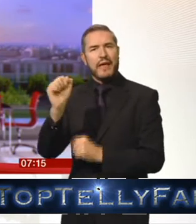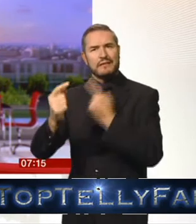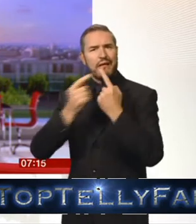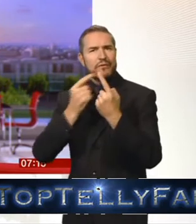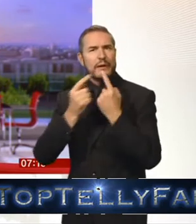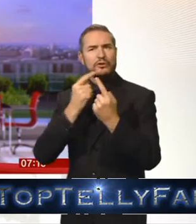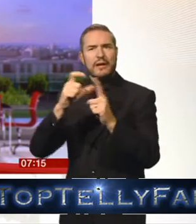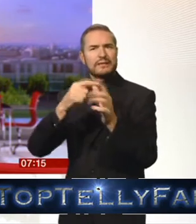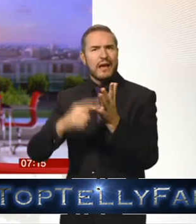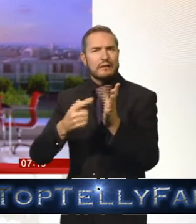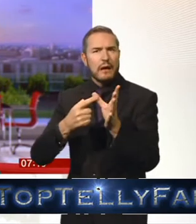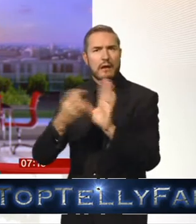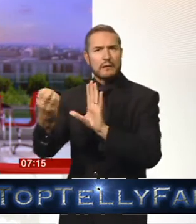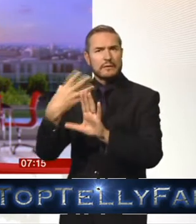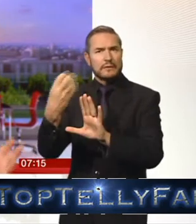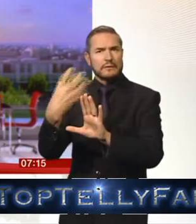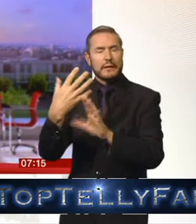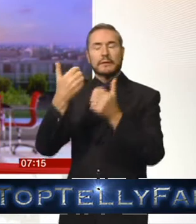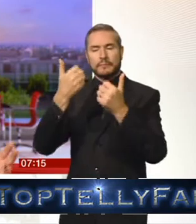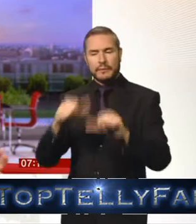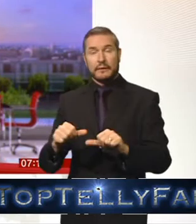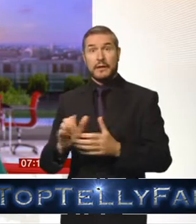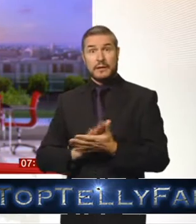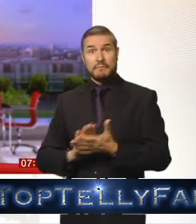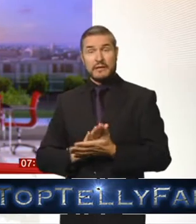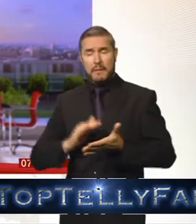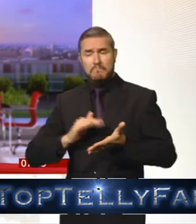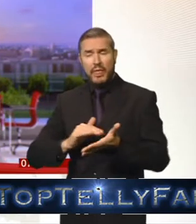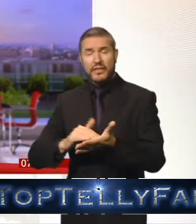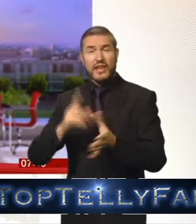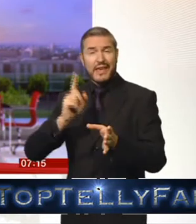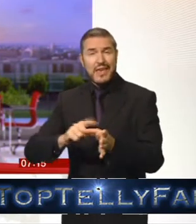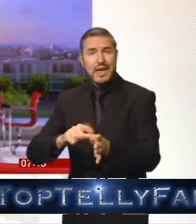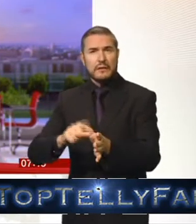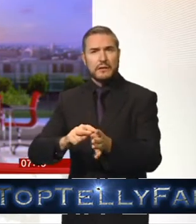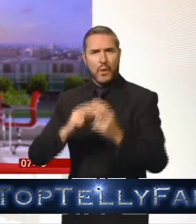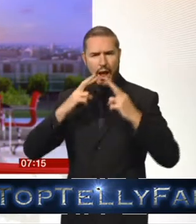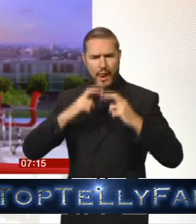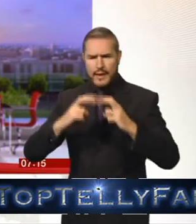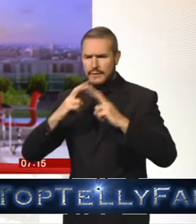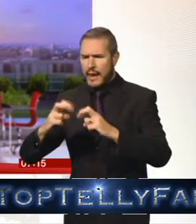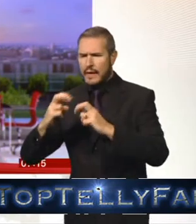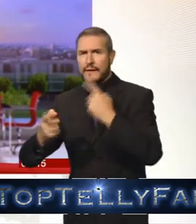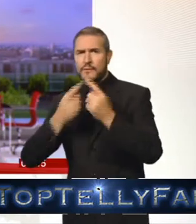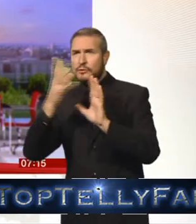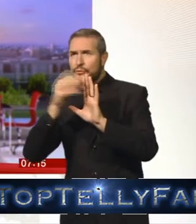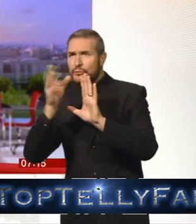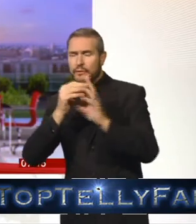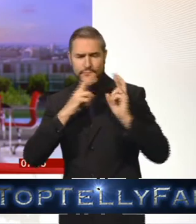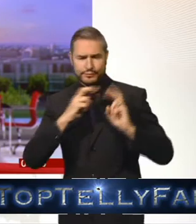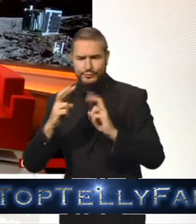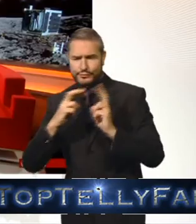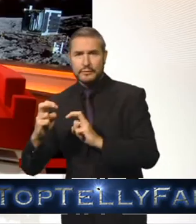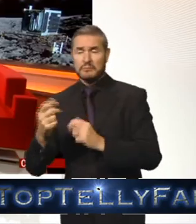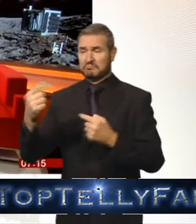back and now it's going to be a months and years as they analyze all of that data and try and work out what this comments made out of this will